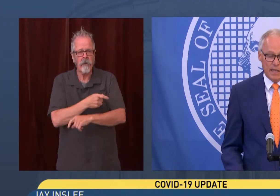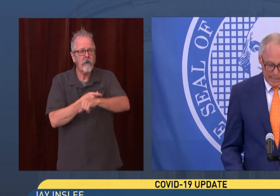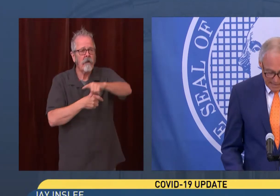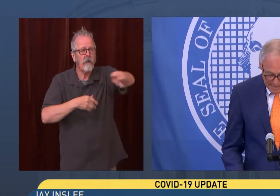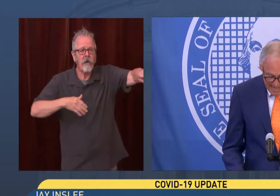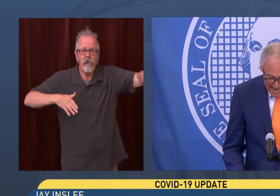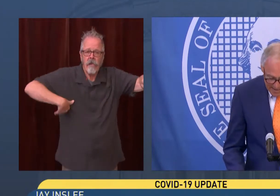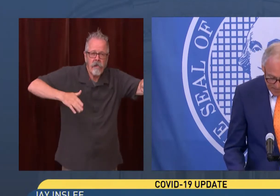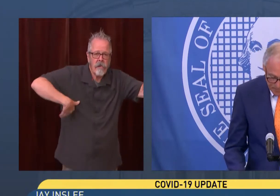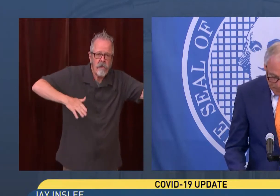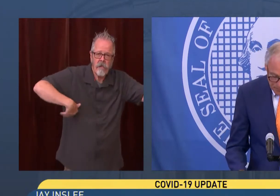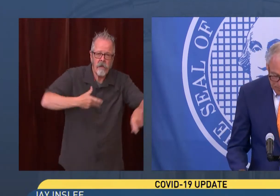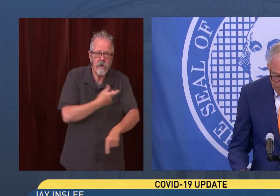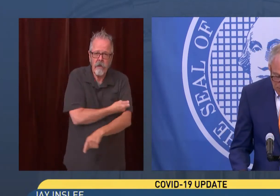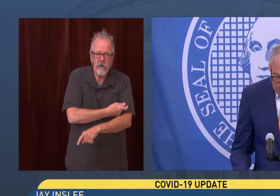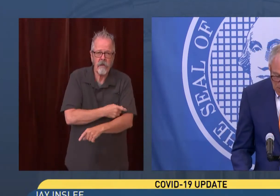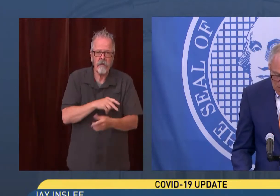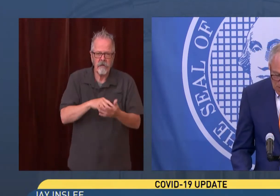are being today.